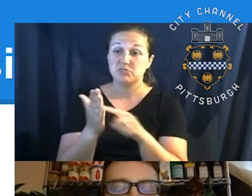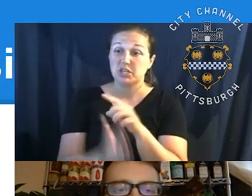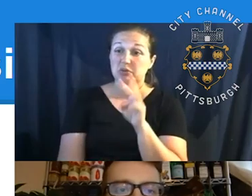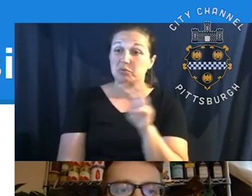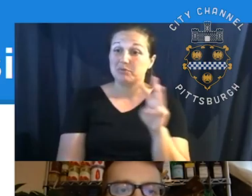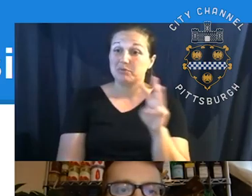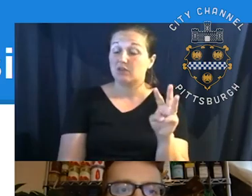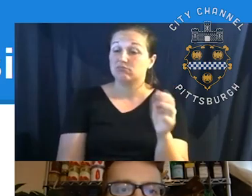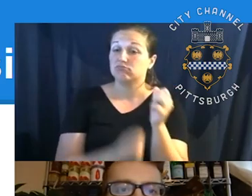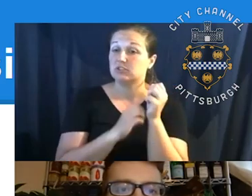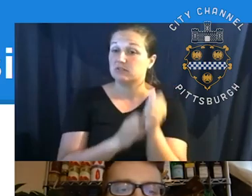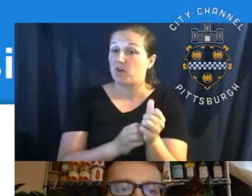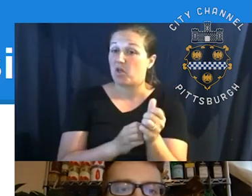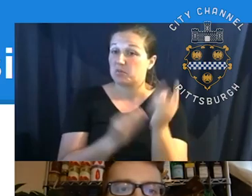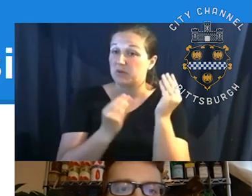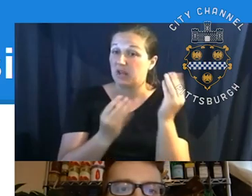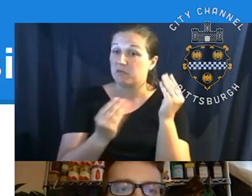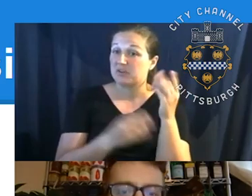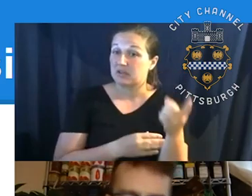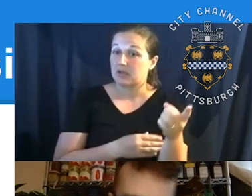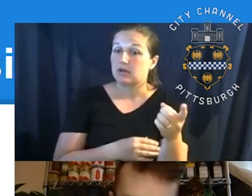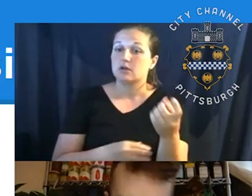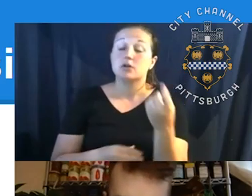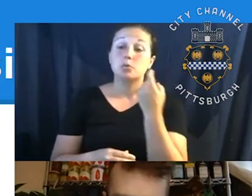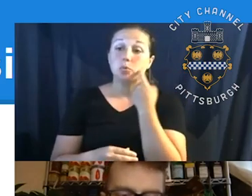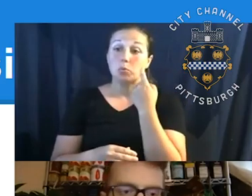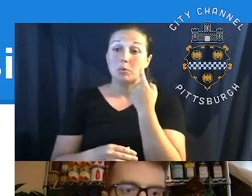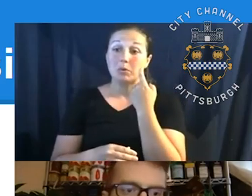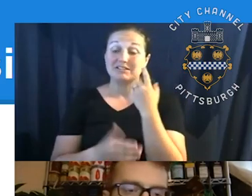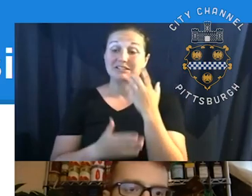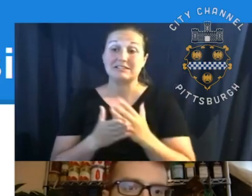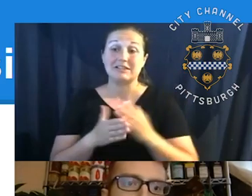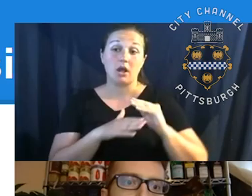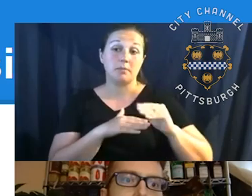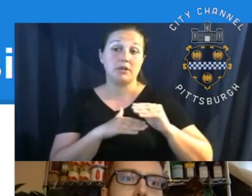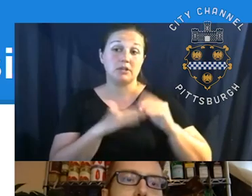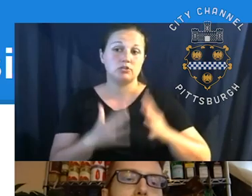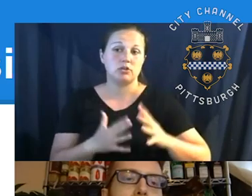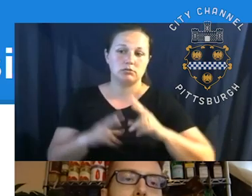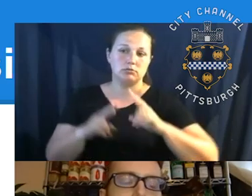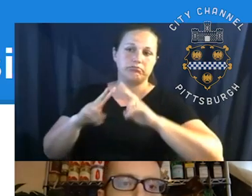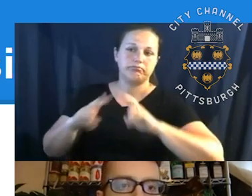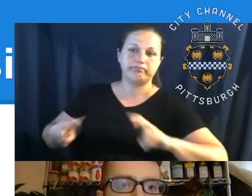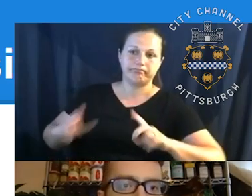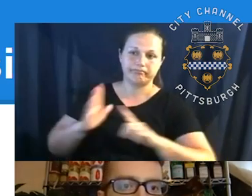follow that. Um, we recently had some consultants do a great assessment of all of the, uh, the park